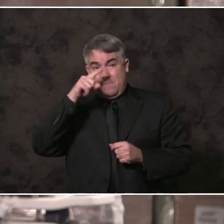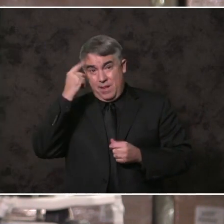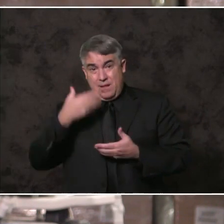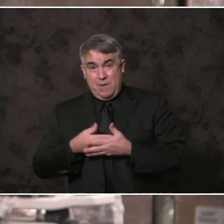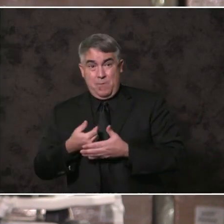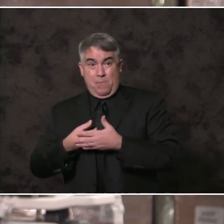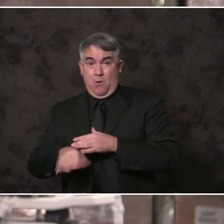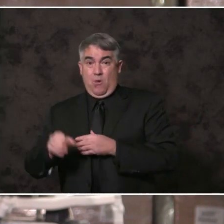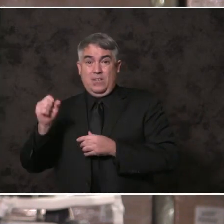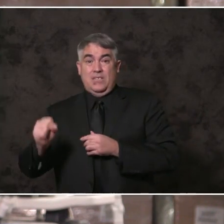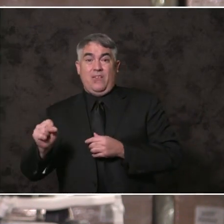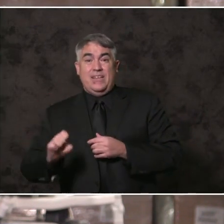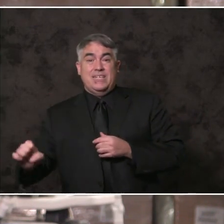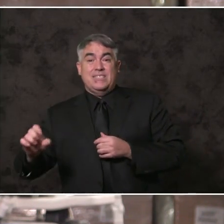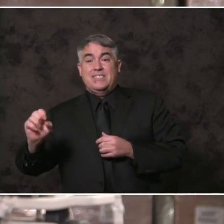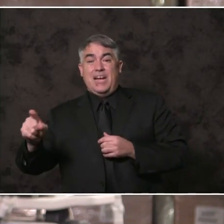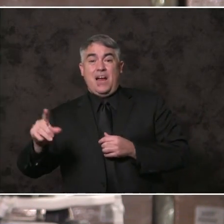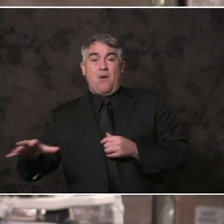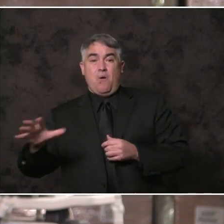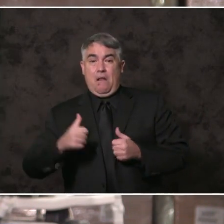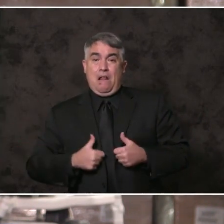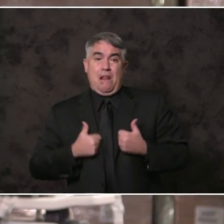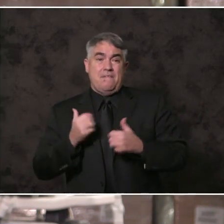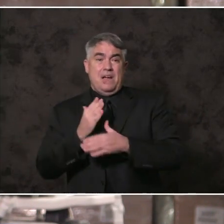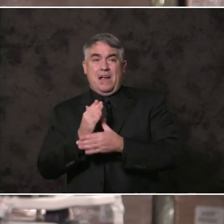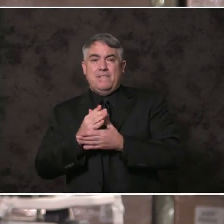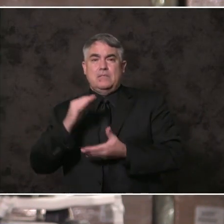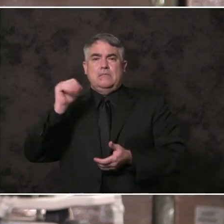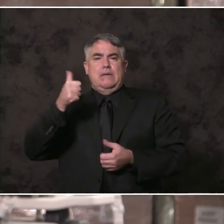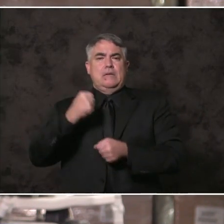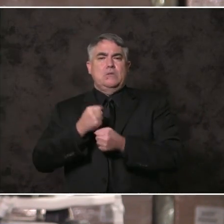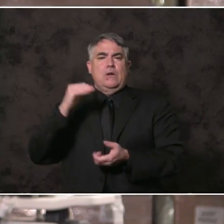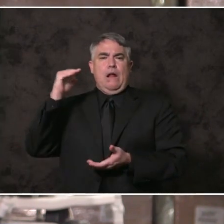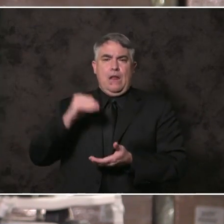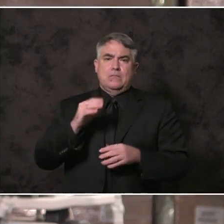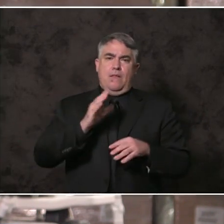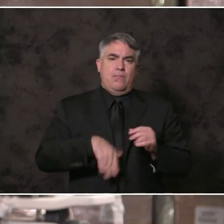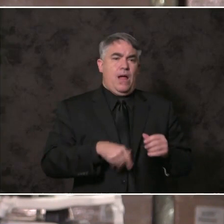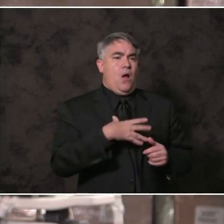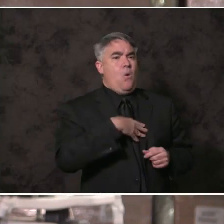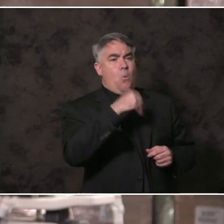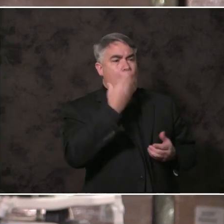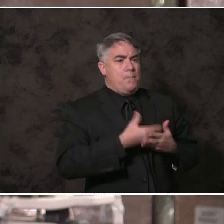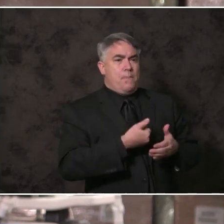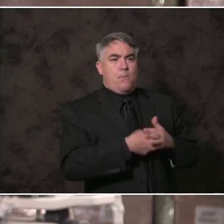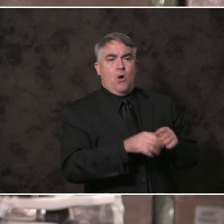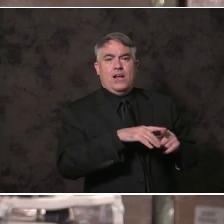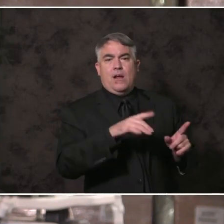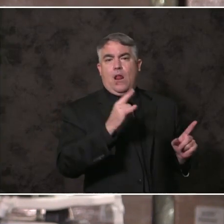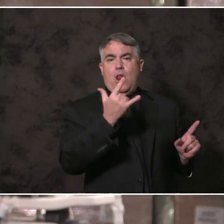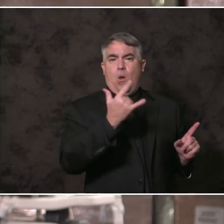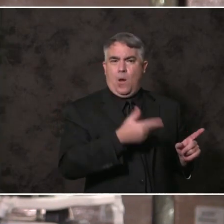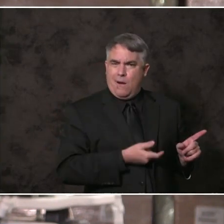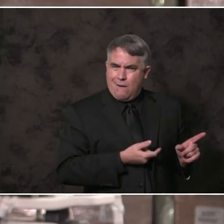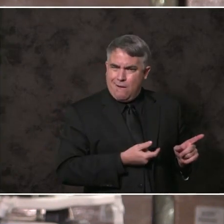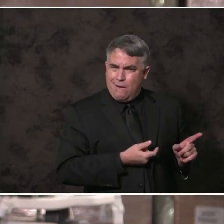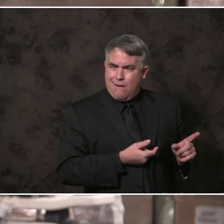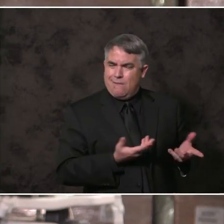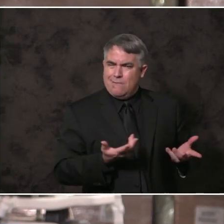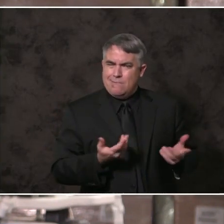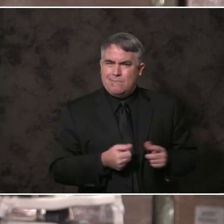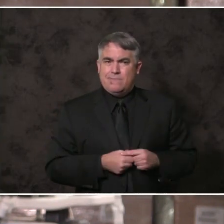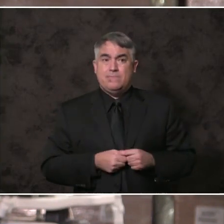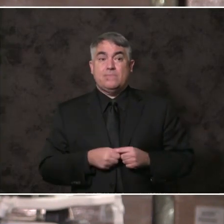Diego. Will live on average 10 years less than a white baby born in La Jolla. The reality a Latino